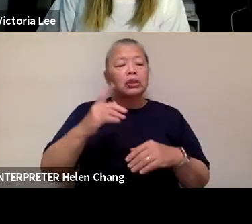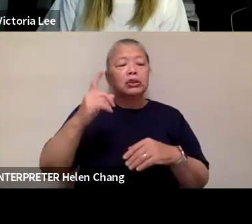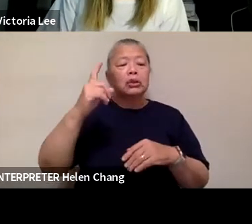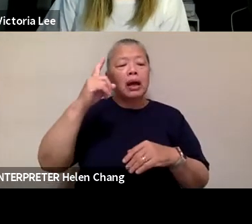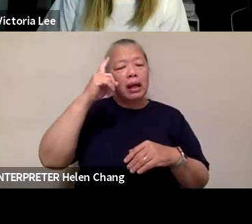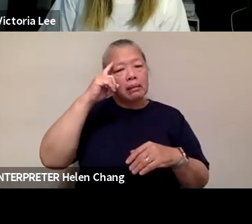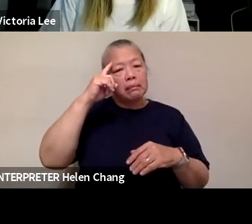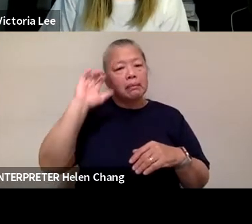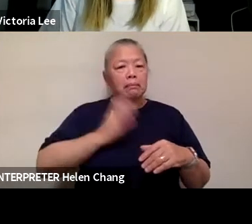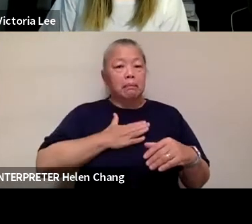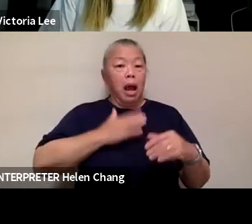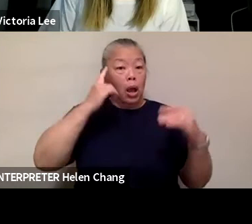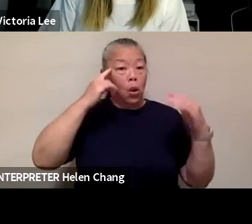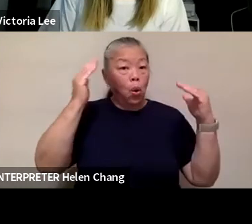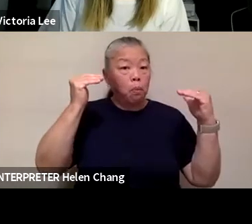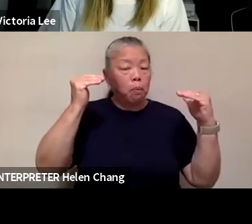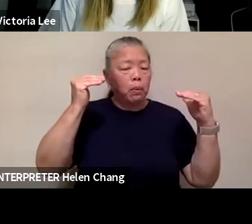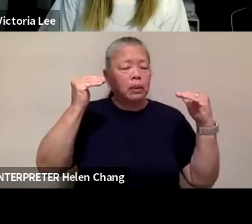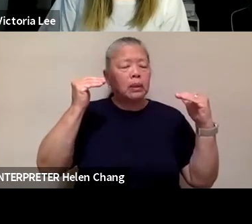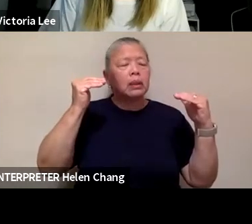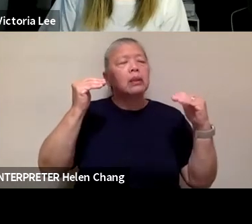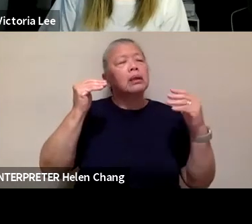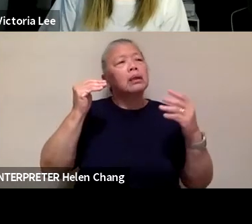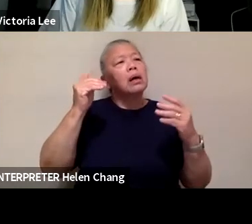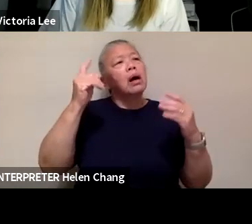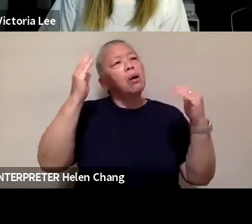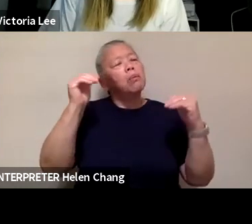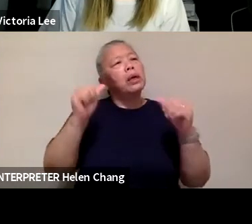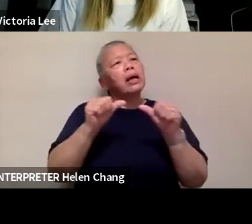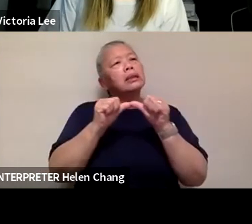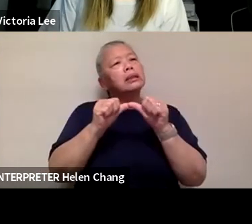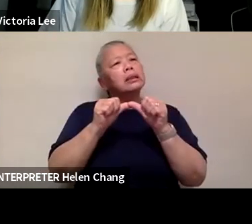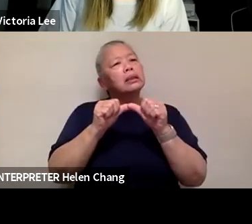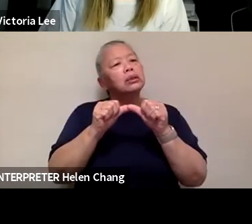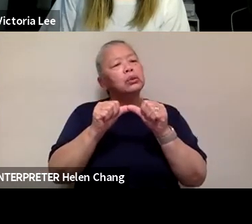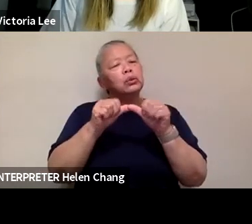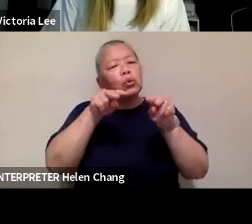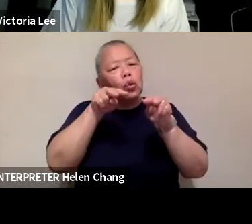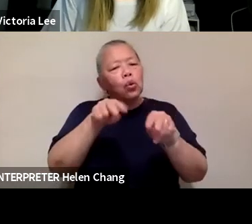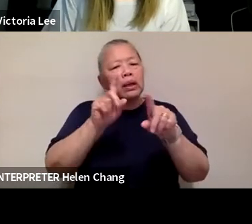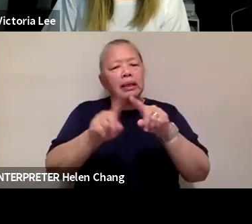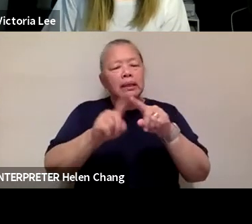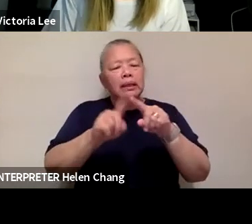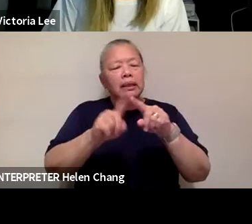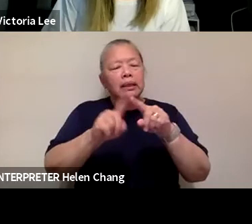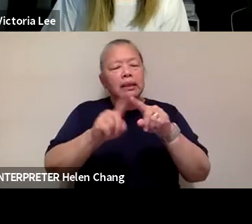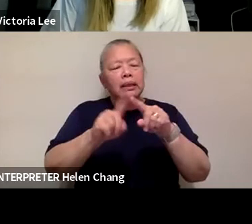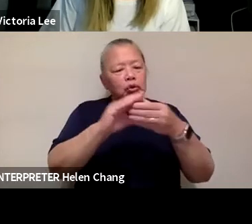really continue to look at the stories that provide that hope.